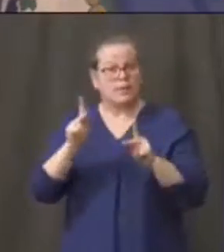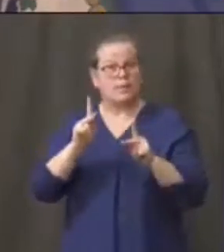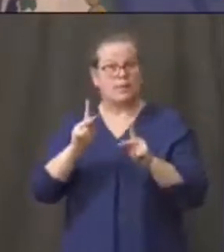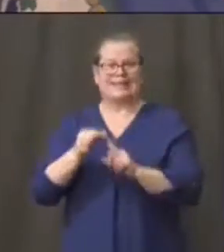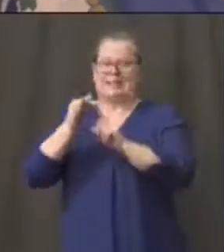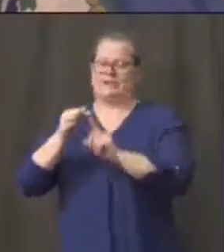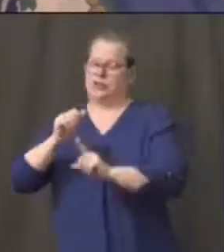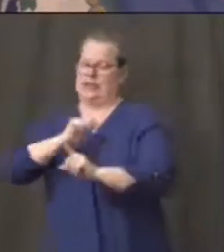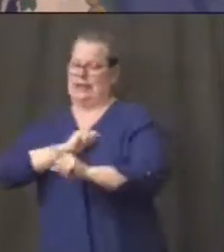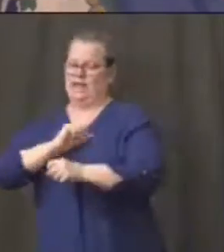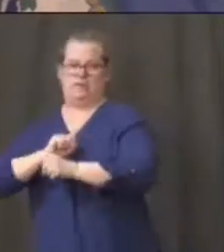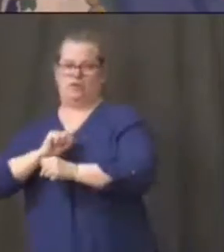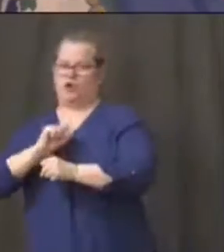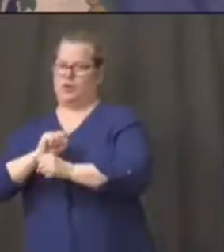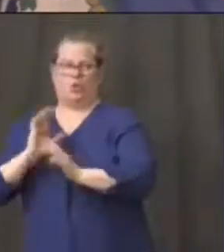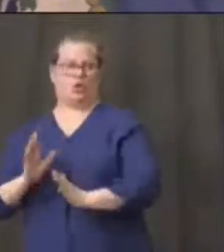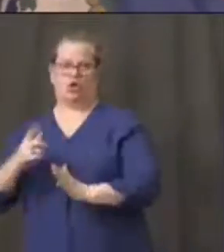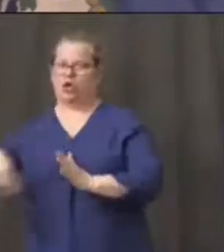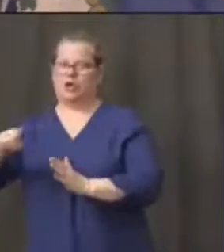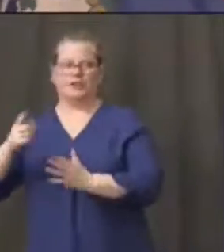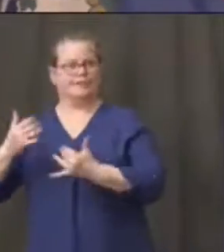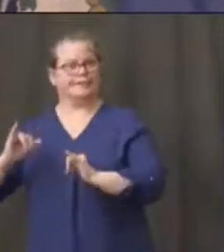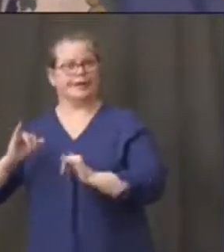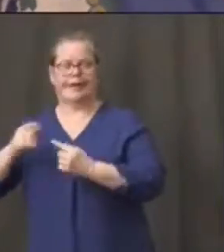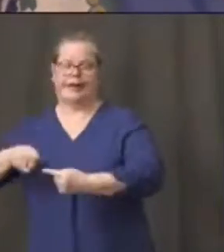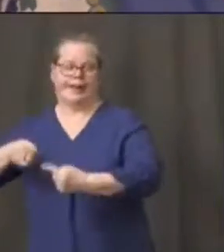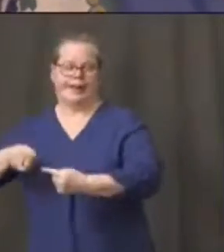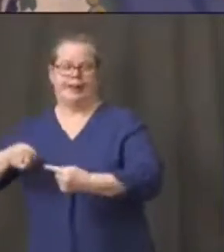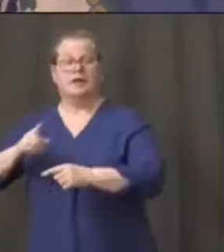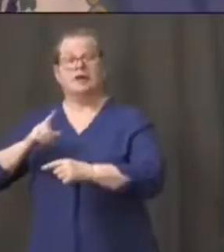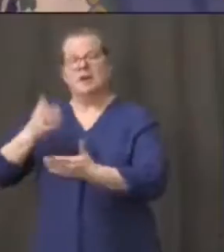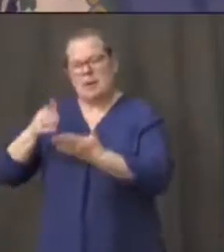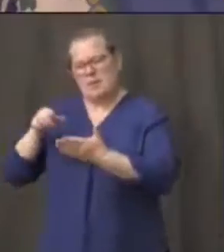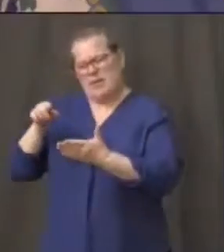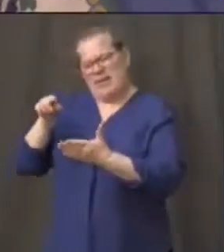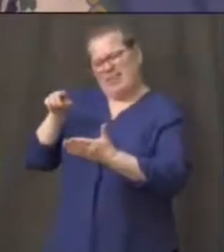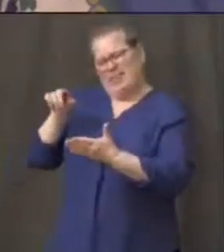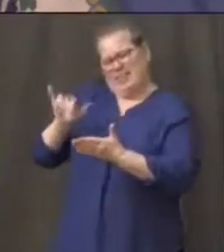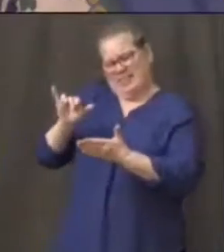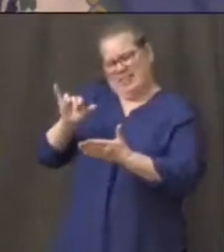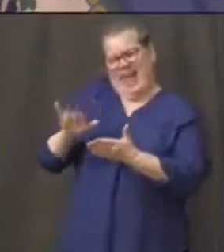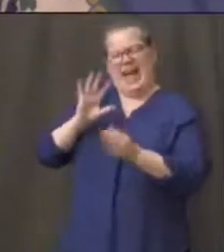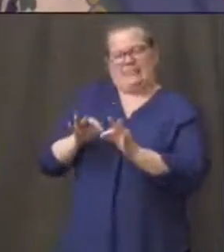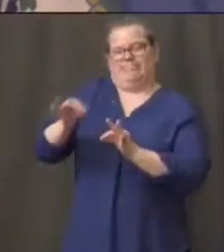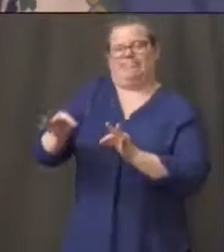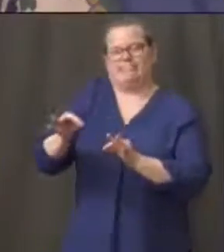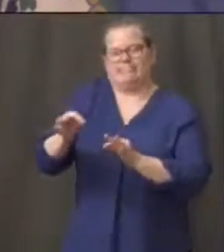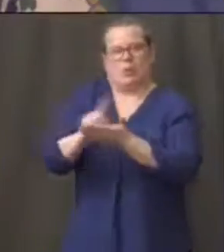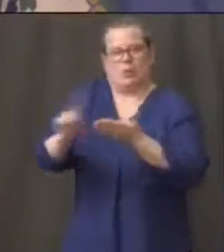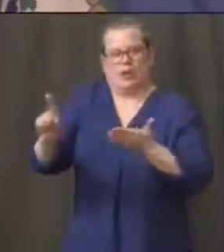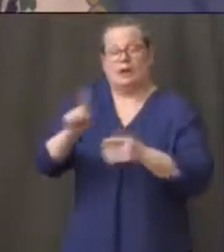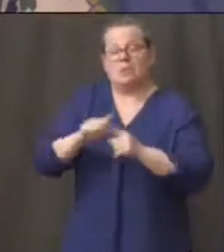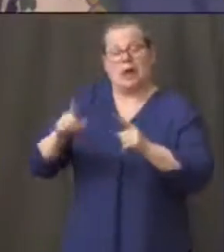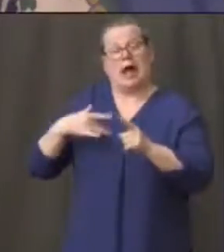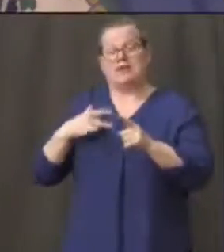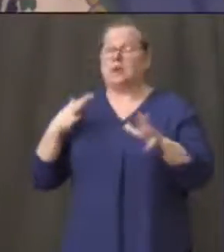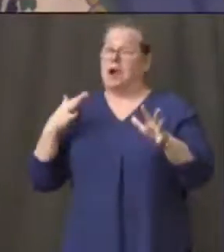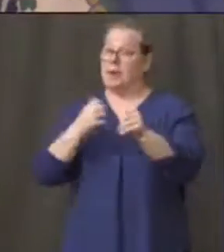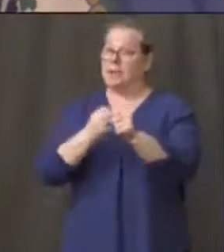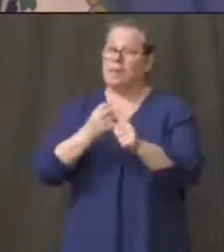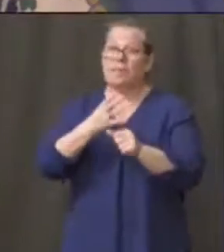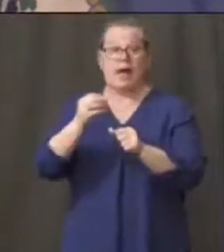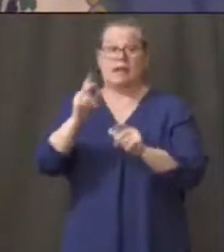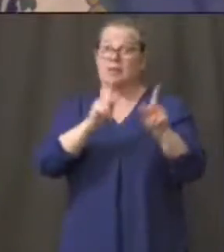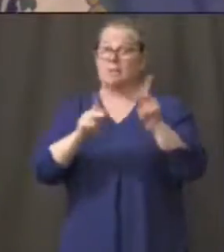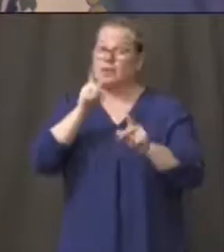self-employed workers let's say it's another week to get those out the door but i think we've caught up and uh really my hat's off to the folks